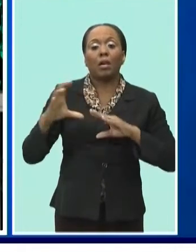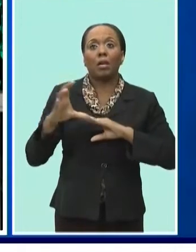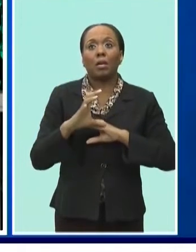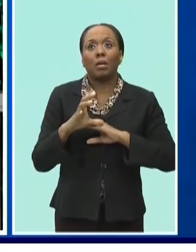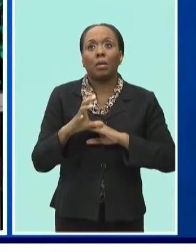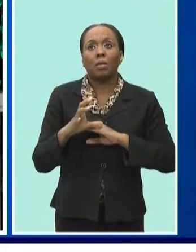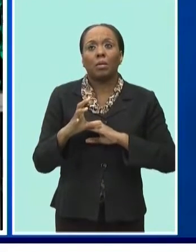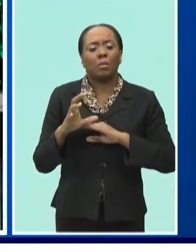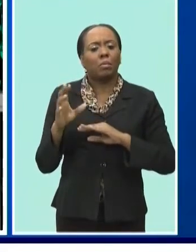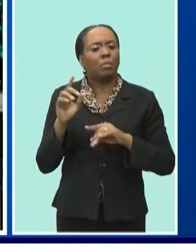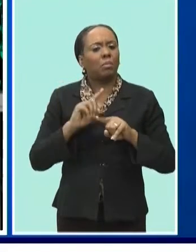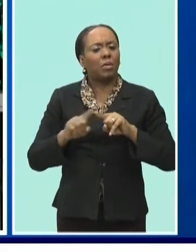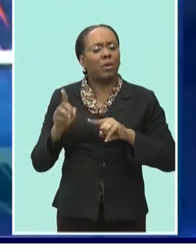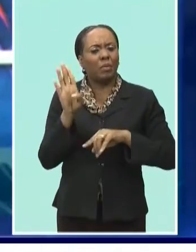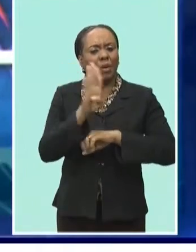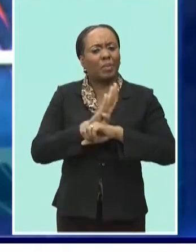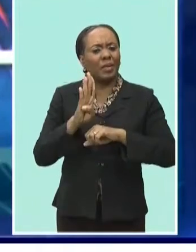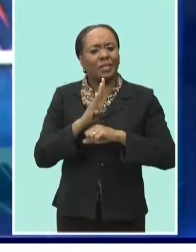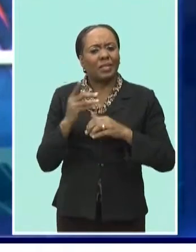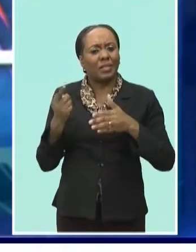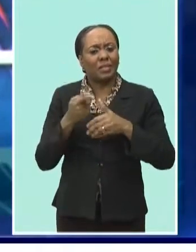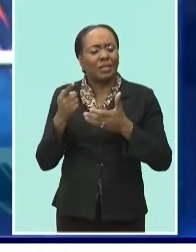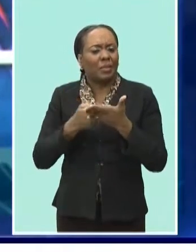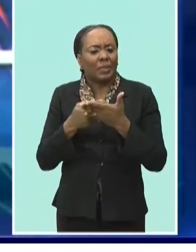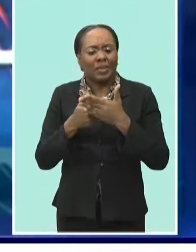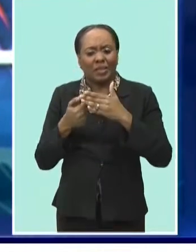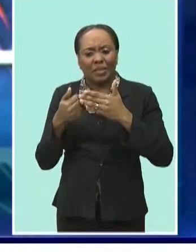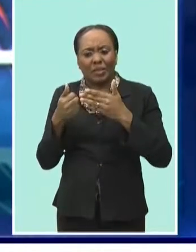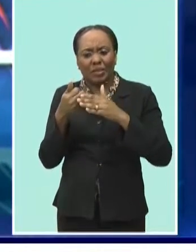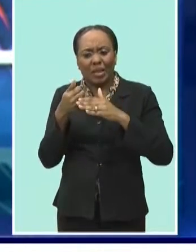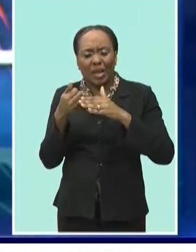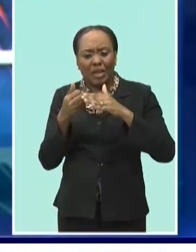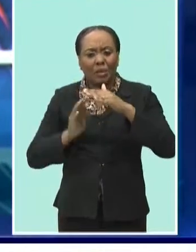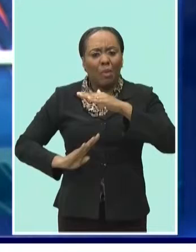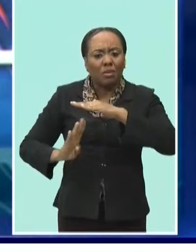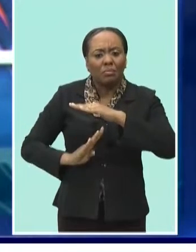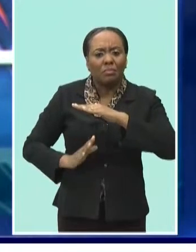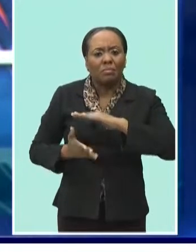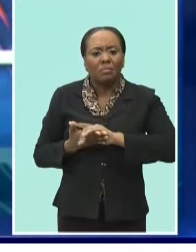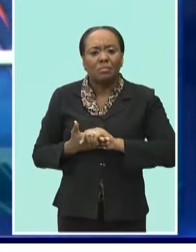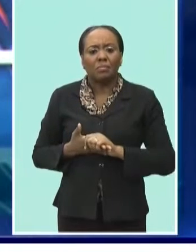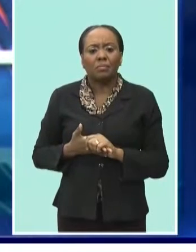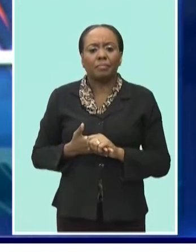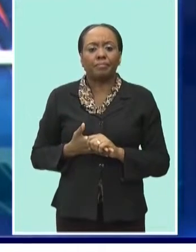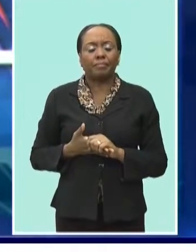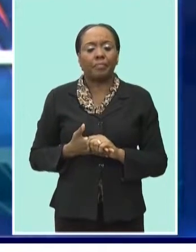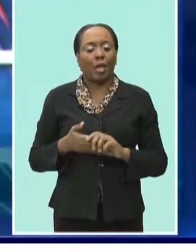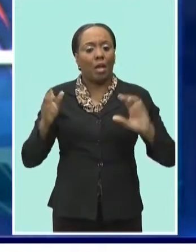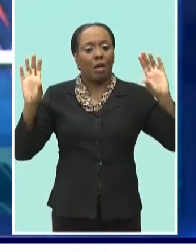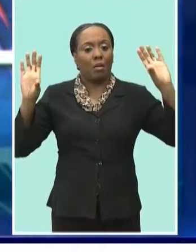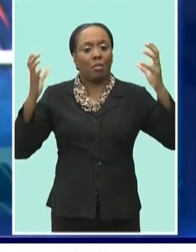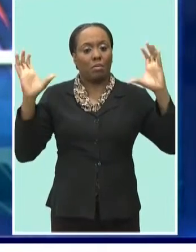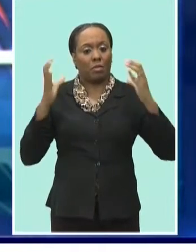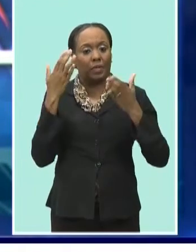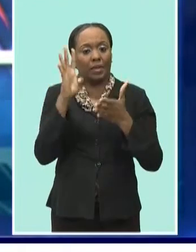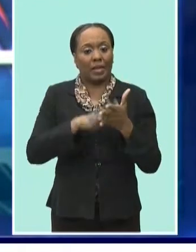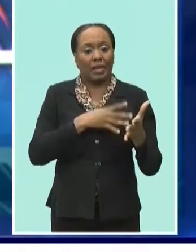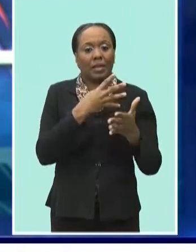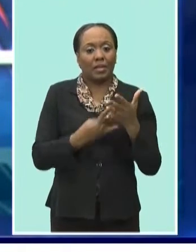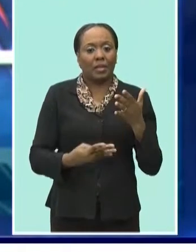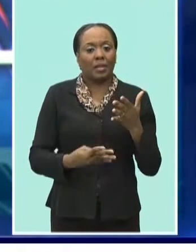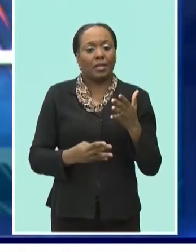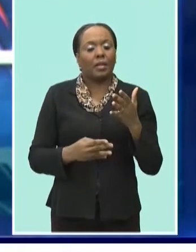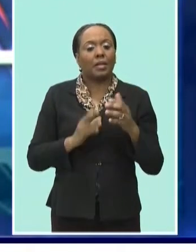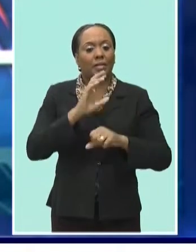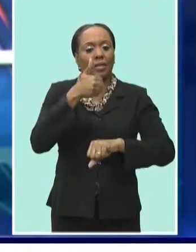Near the bottom. Mrs. Roberts-Reefer says a cropover calendar, though not the official one, has been developed and is